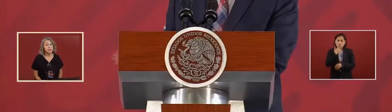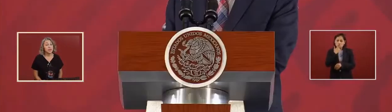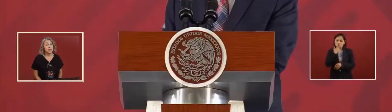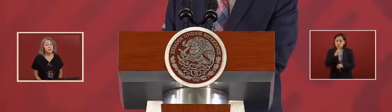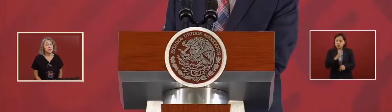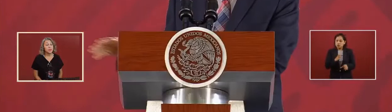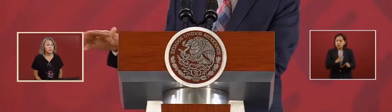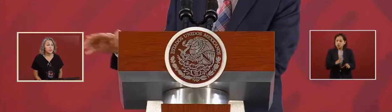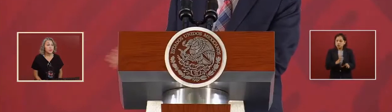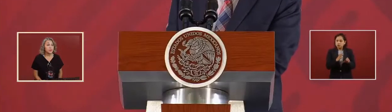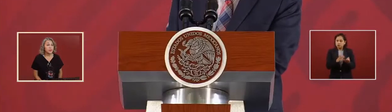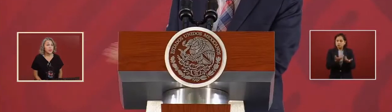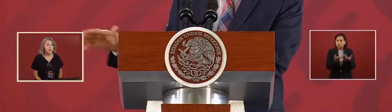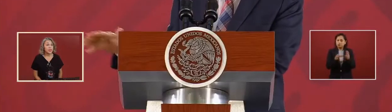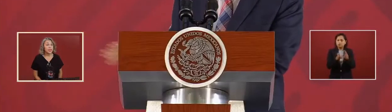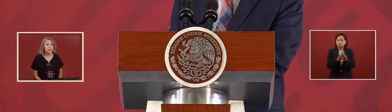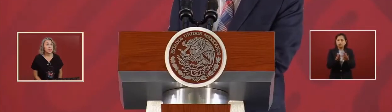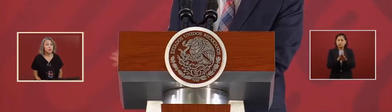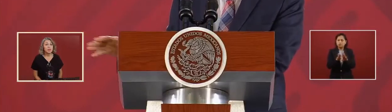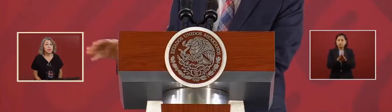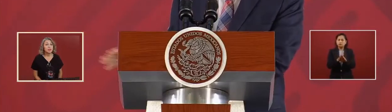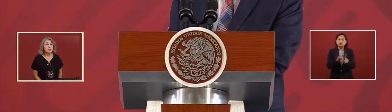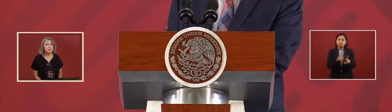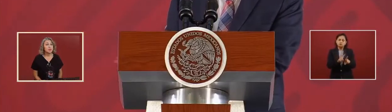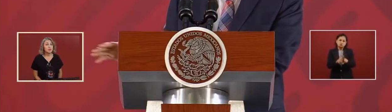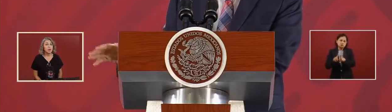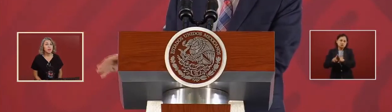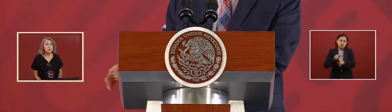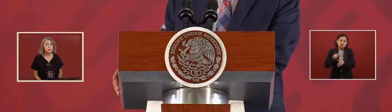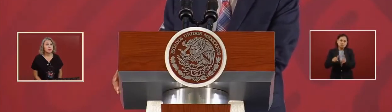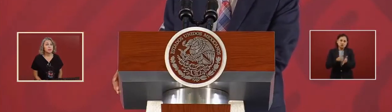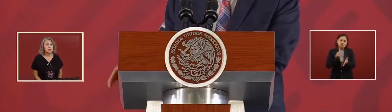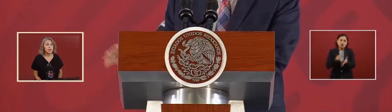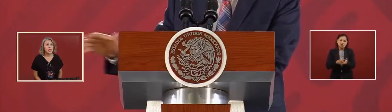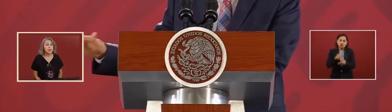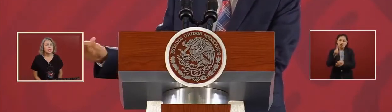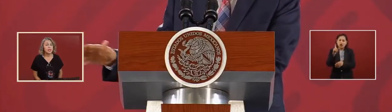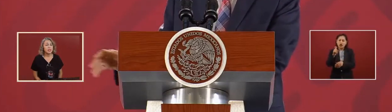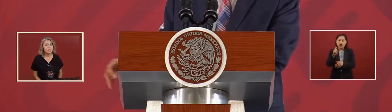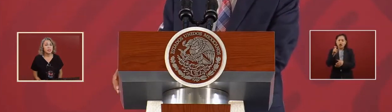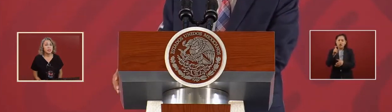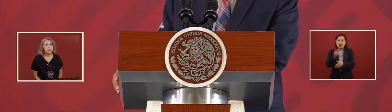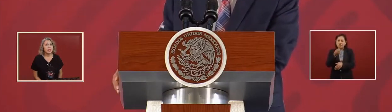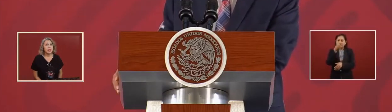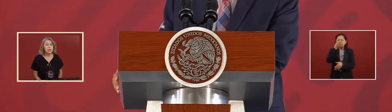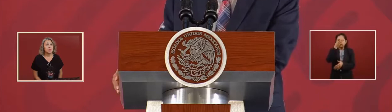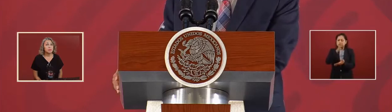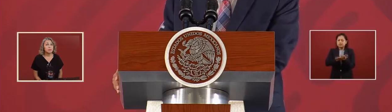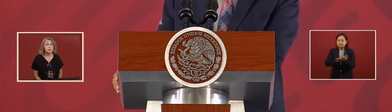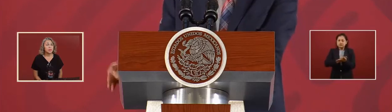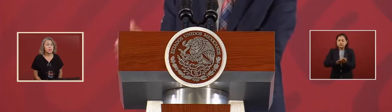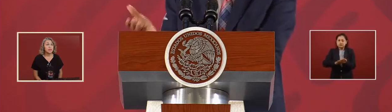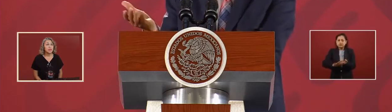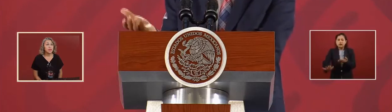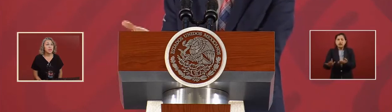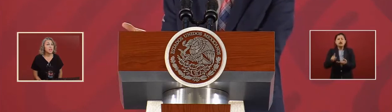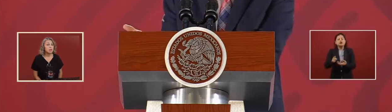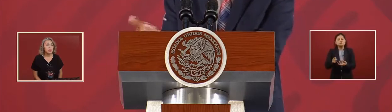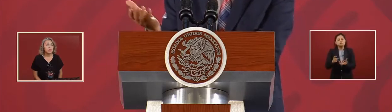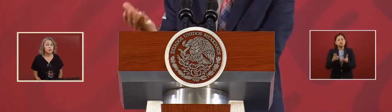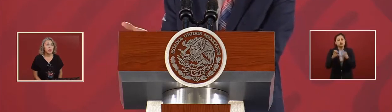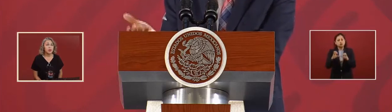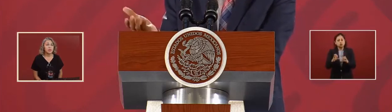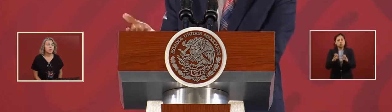Where there was a little bit of water, there was not enough water.